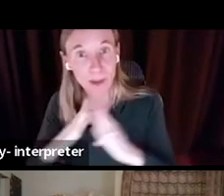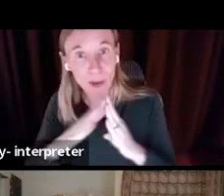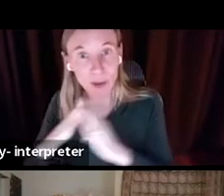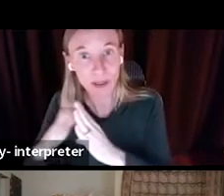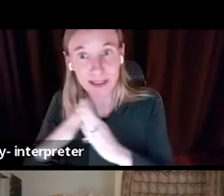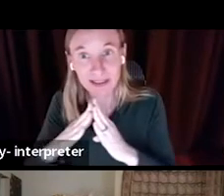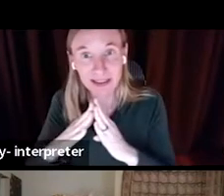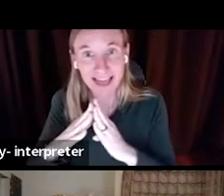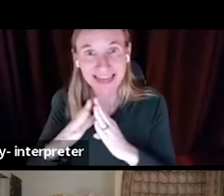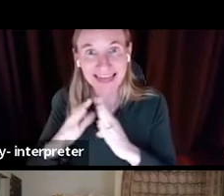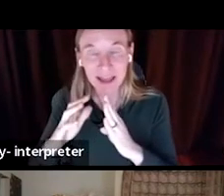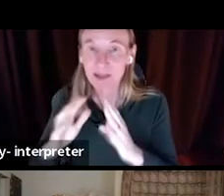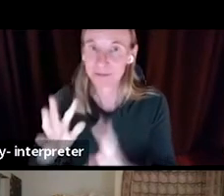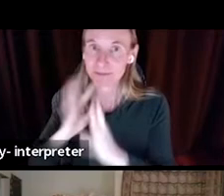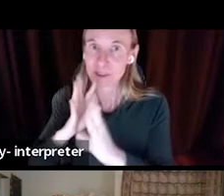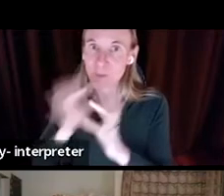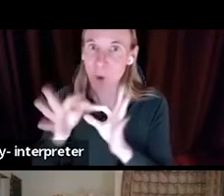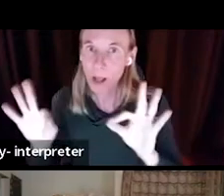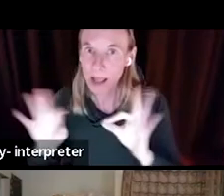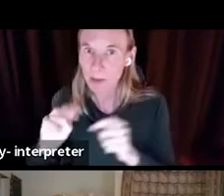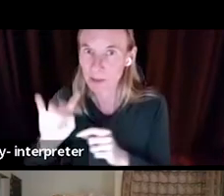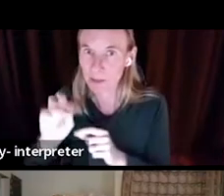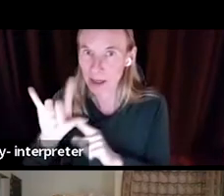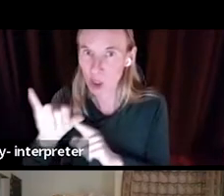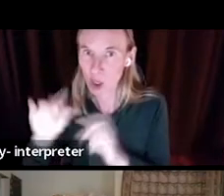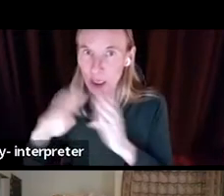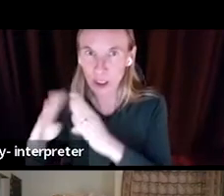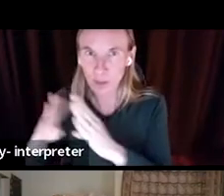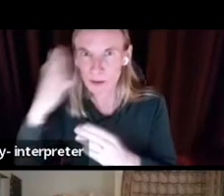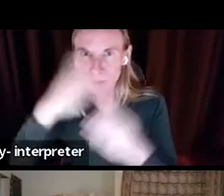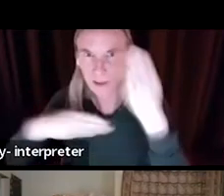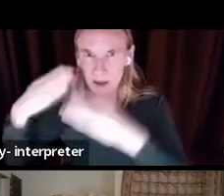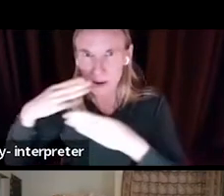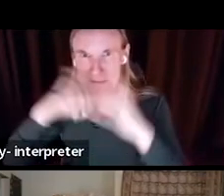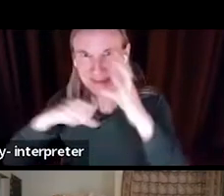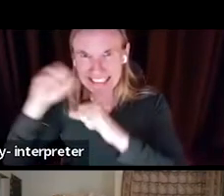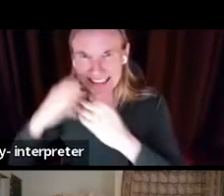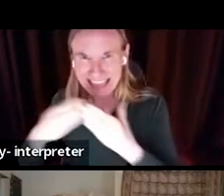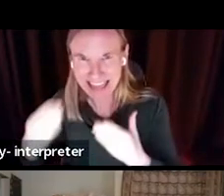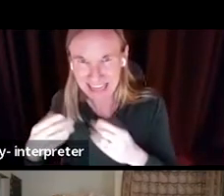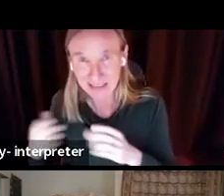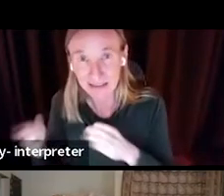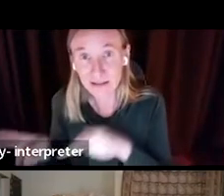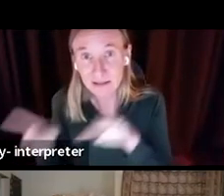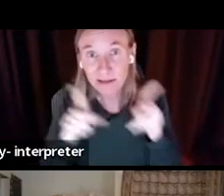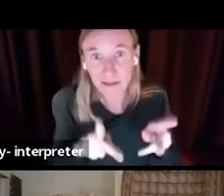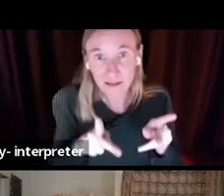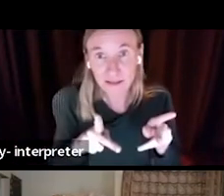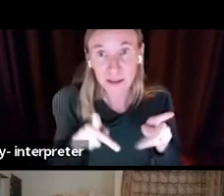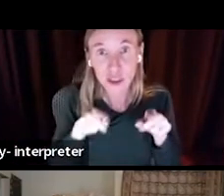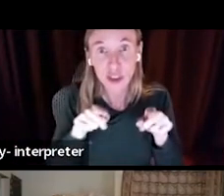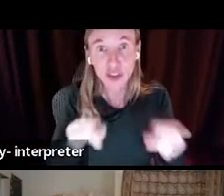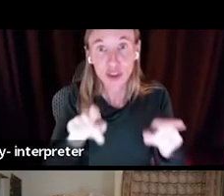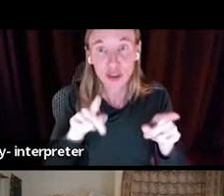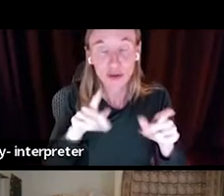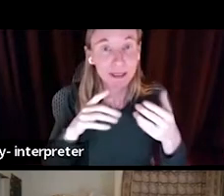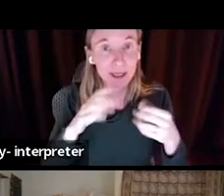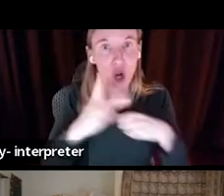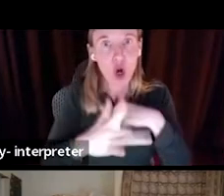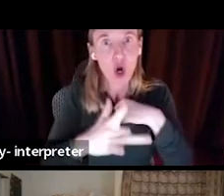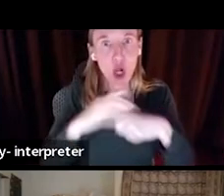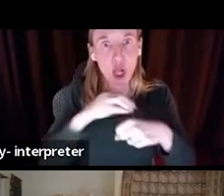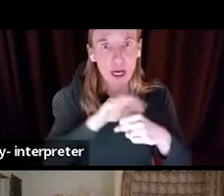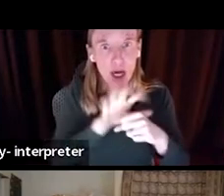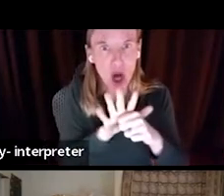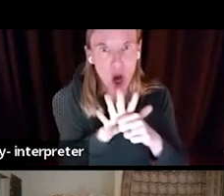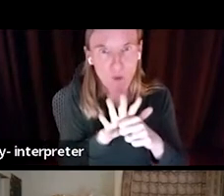verbally spoken language minority communities. How do you, feel that experience was during, during the early stages